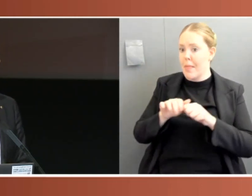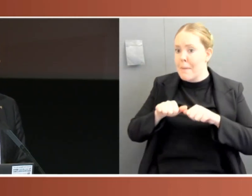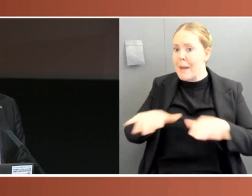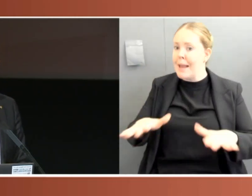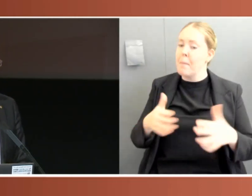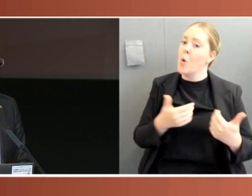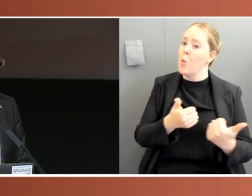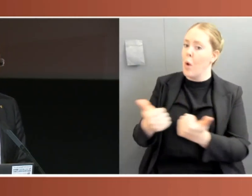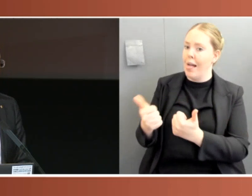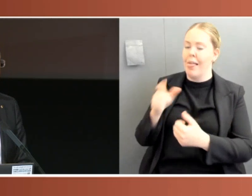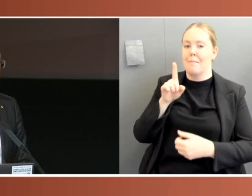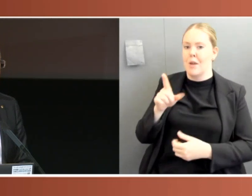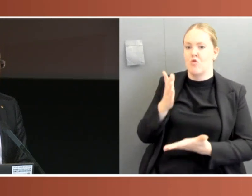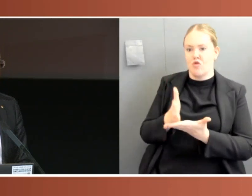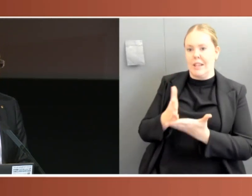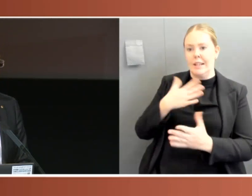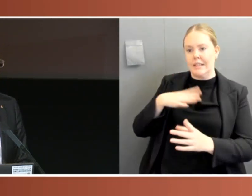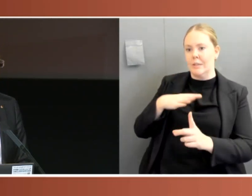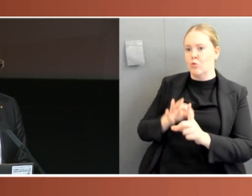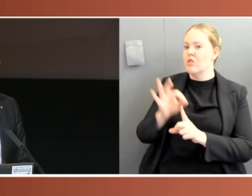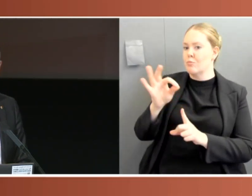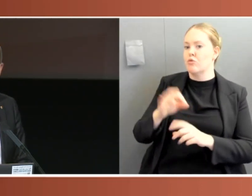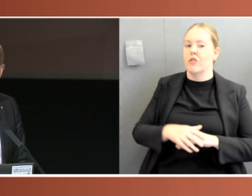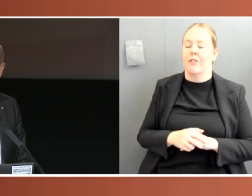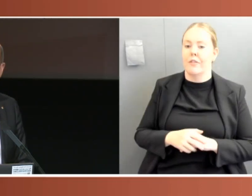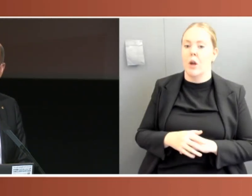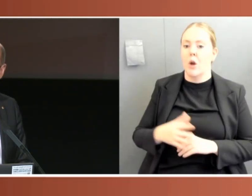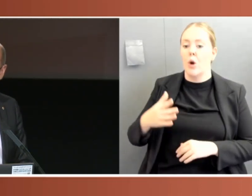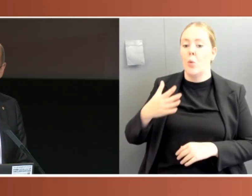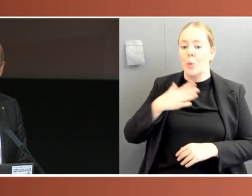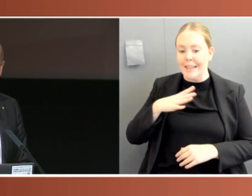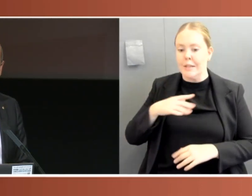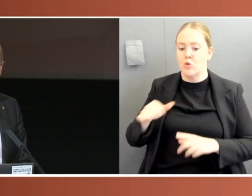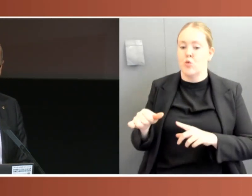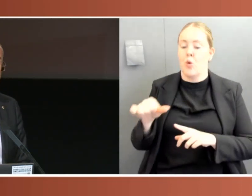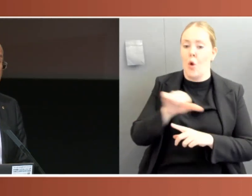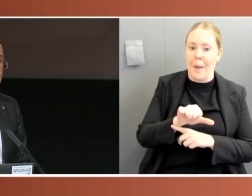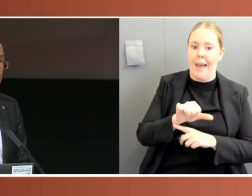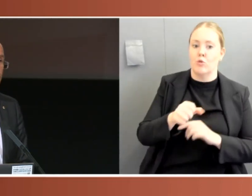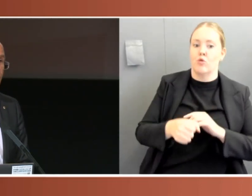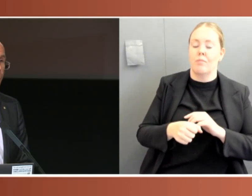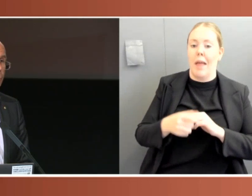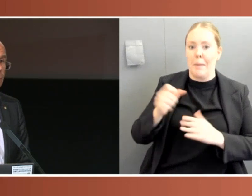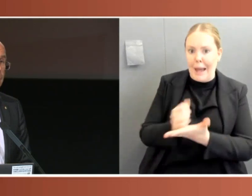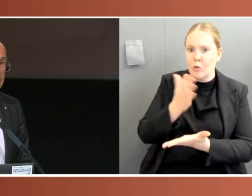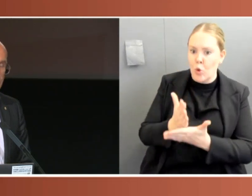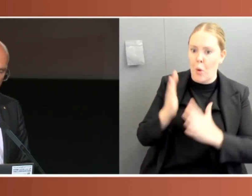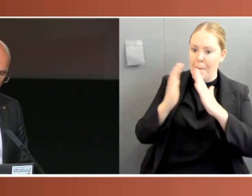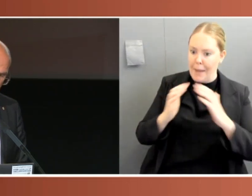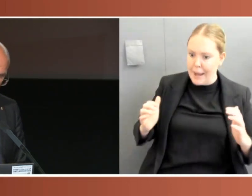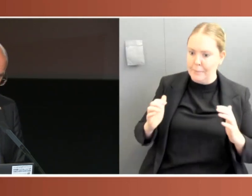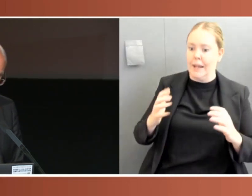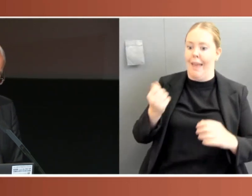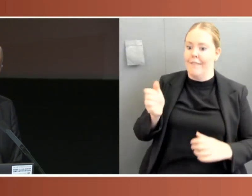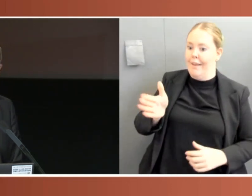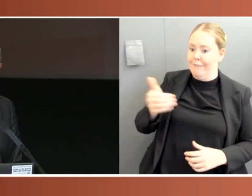Parliament, we need to revisit fundamentals and make sure Parliament is present, effective and playing its proper role the next time